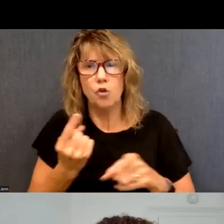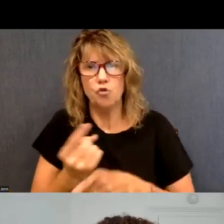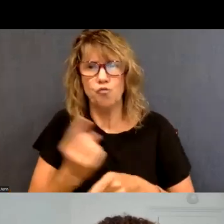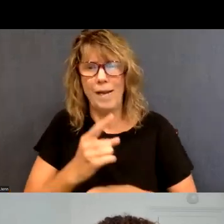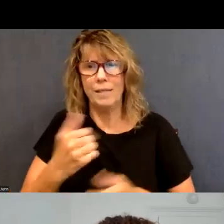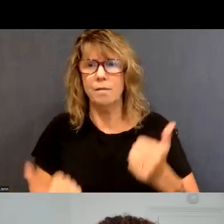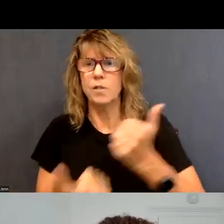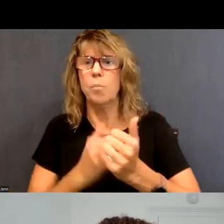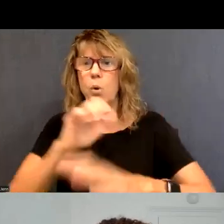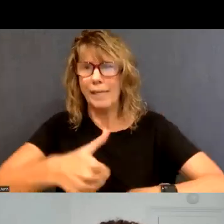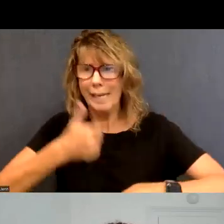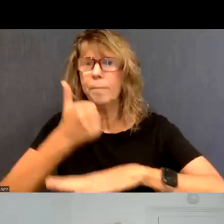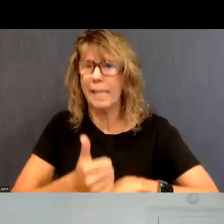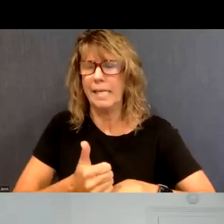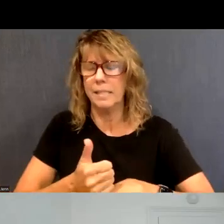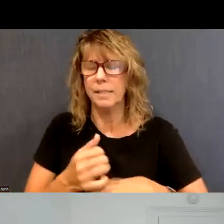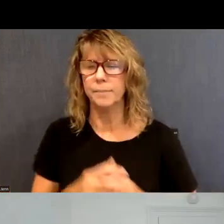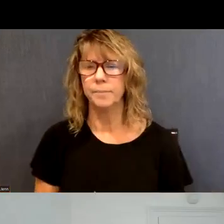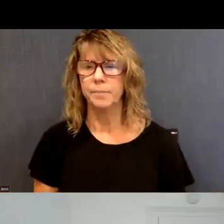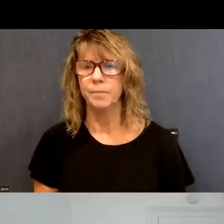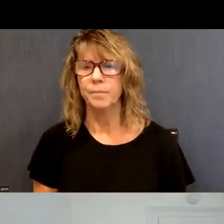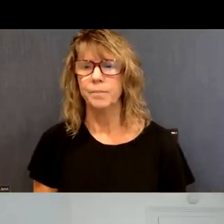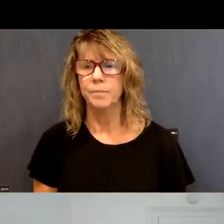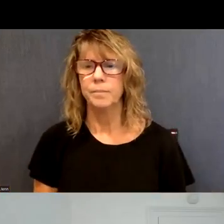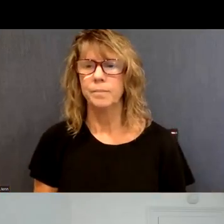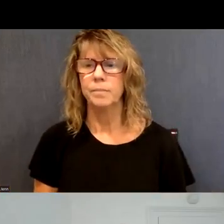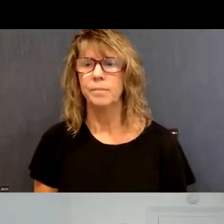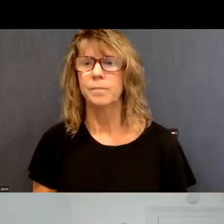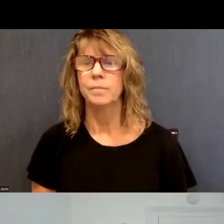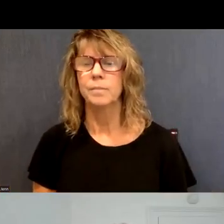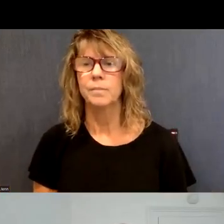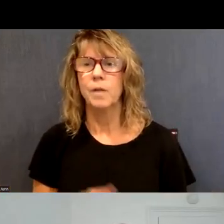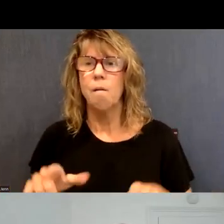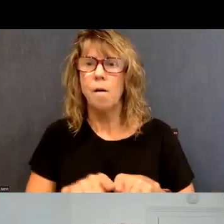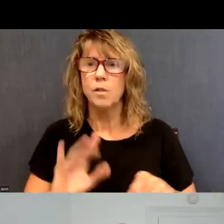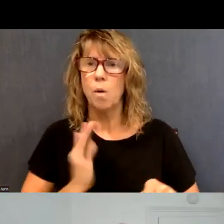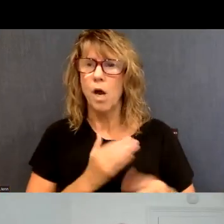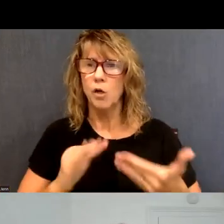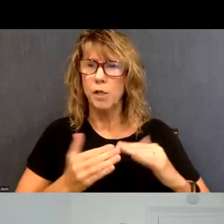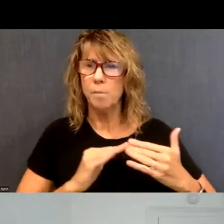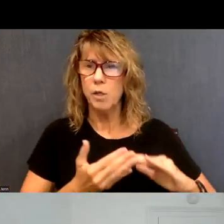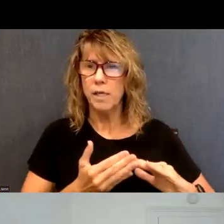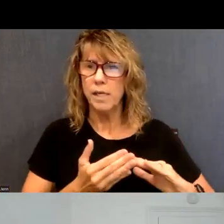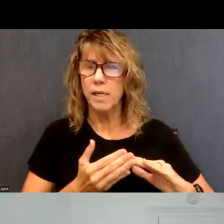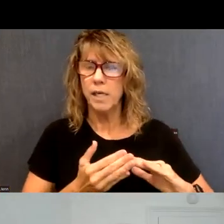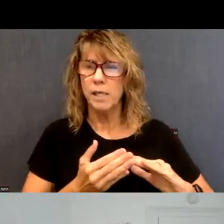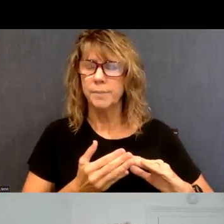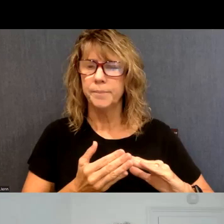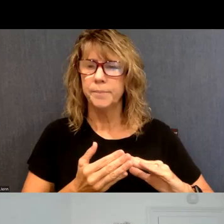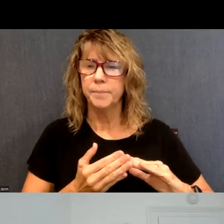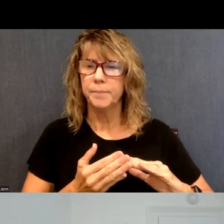place. Um, as, as I talked about our community, when we started, wasn't as receptive, um, to